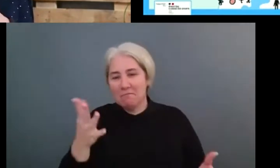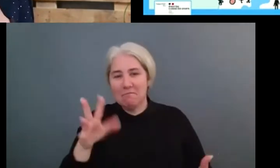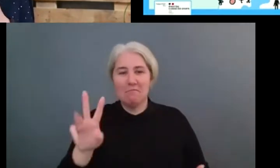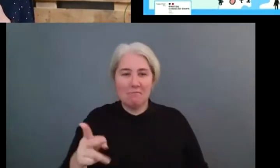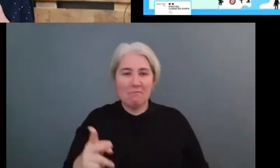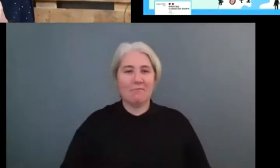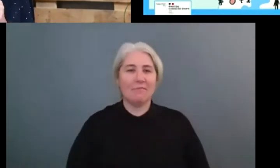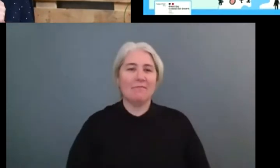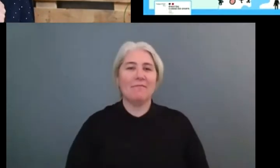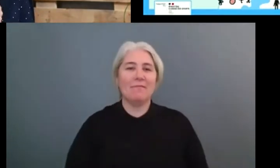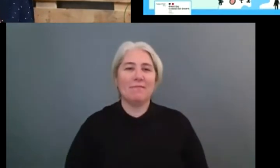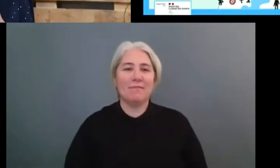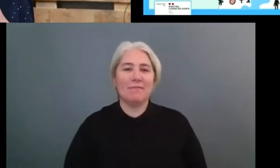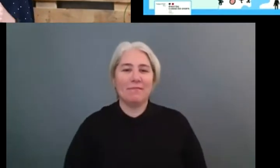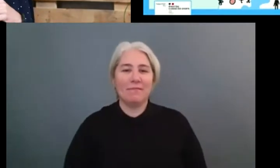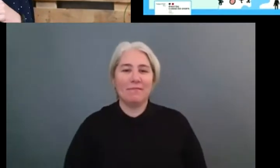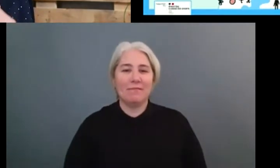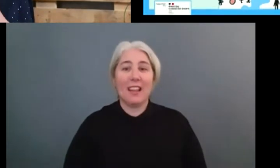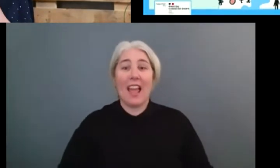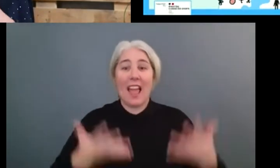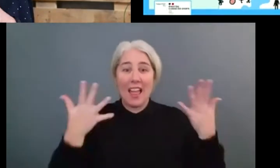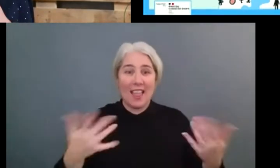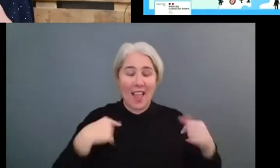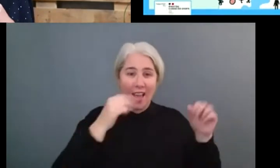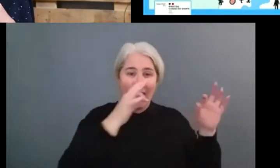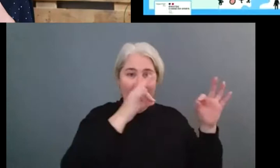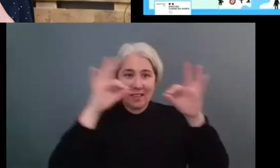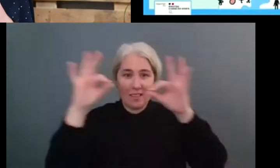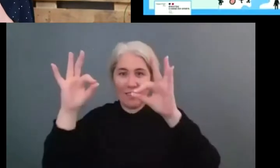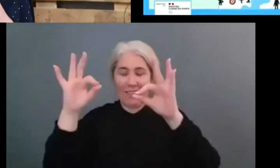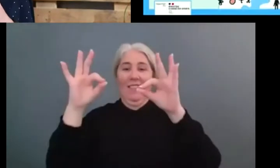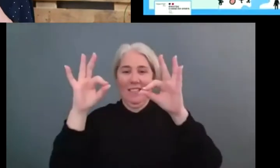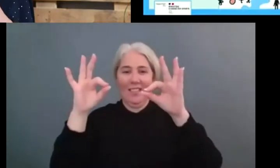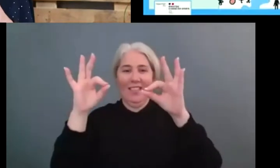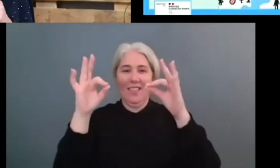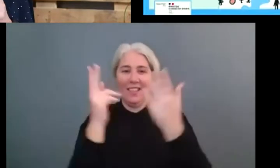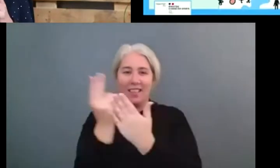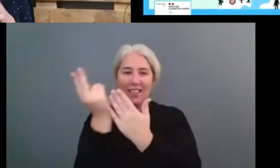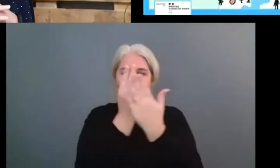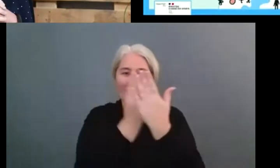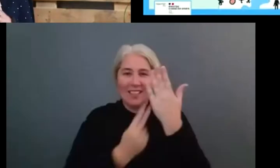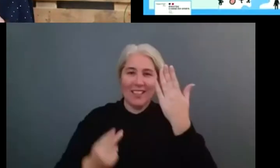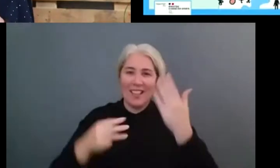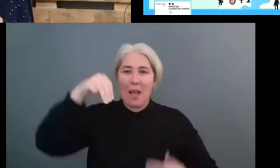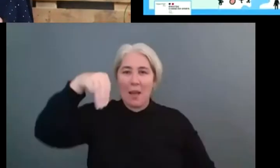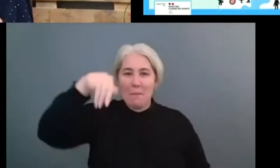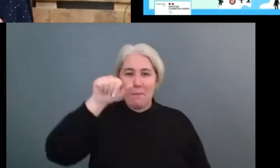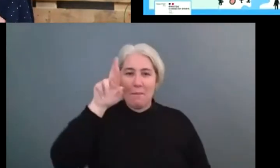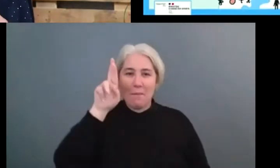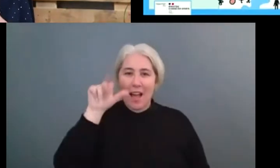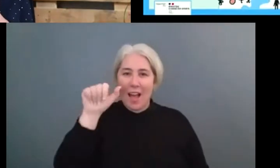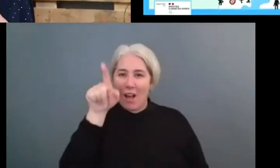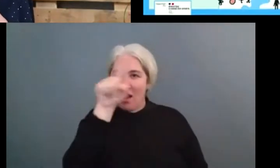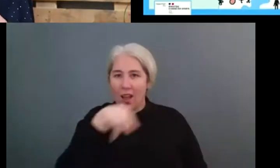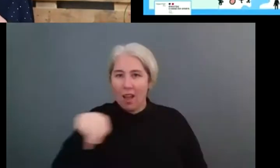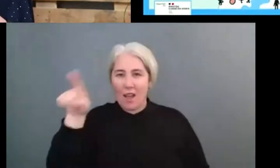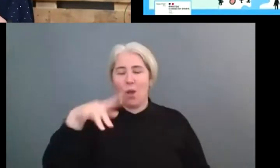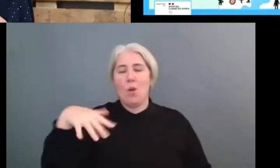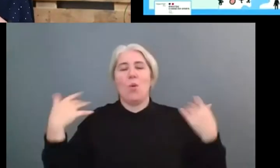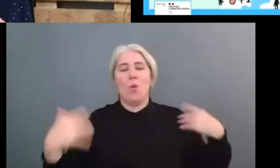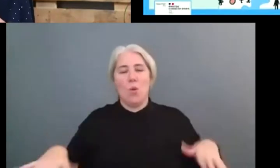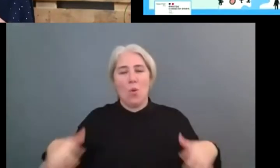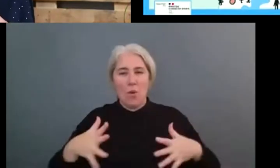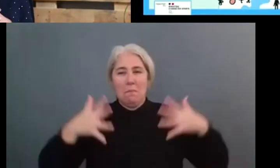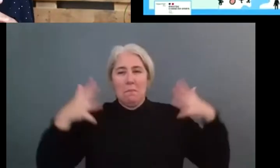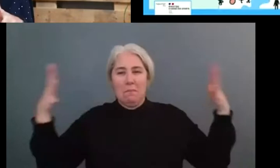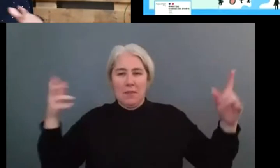mara's drawing this morning wow yeah the challenges are huge we're